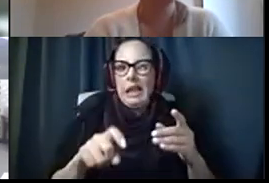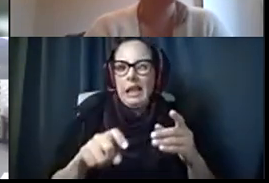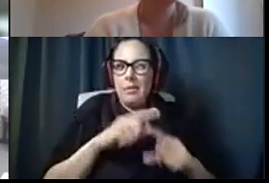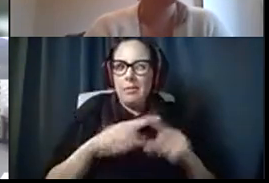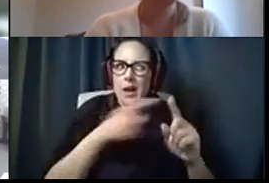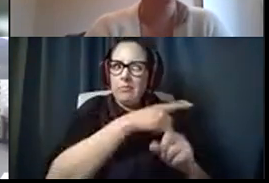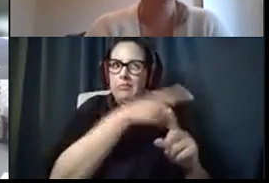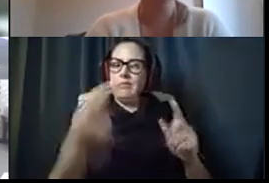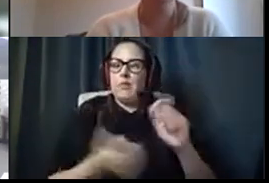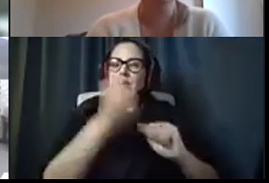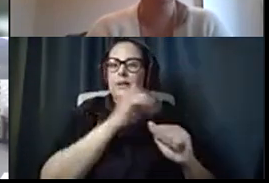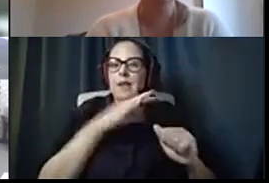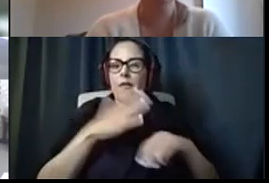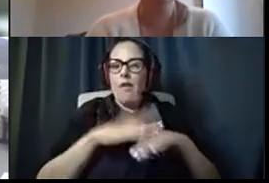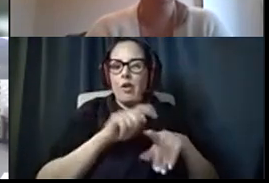would you like to address that?